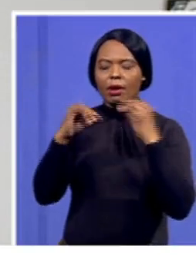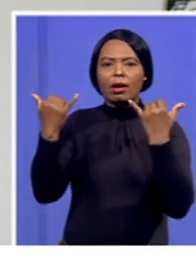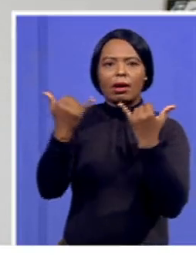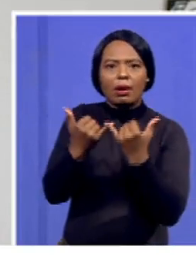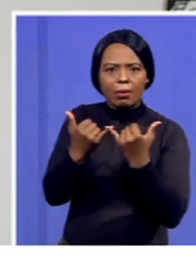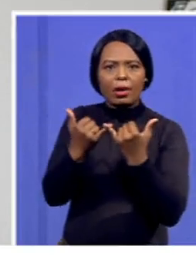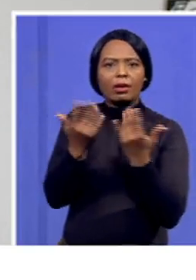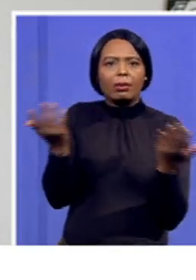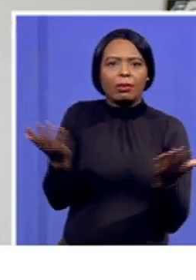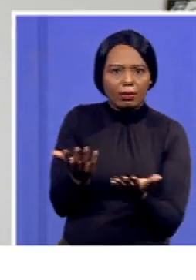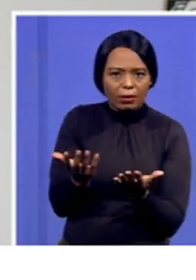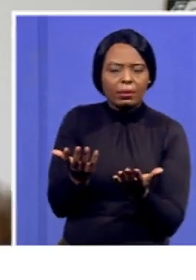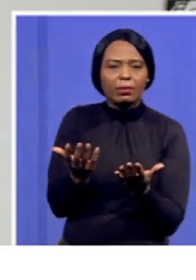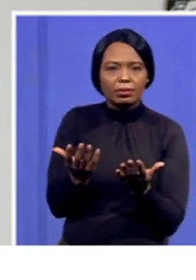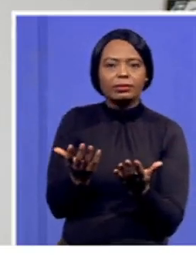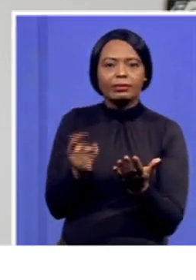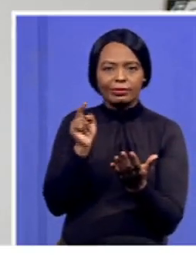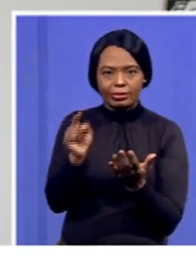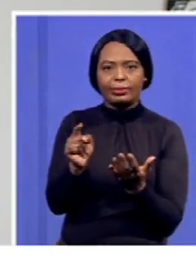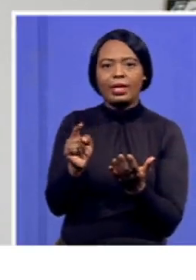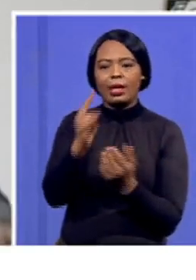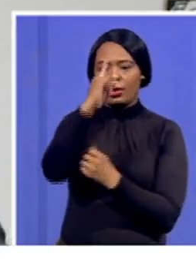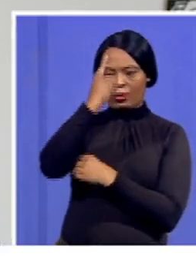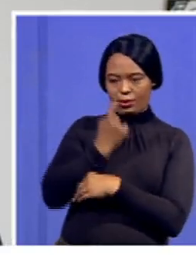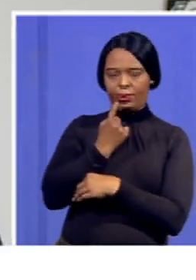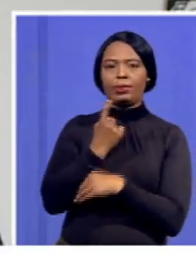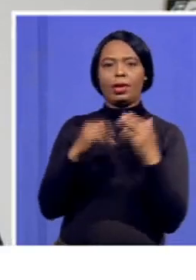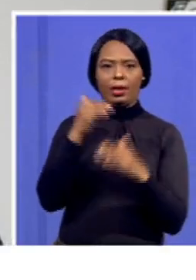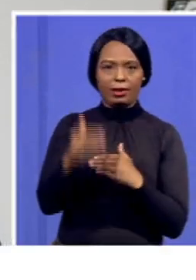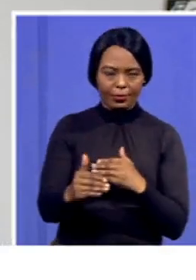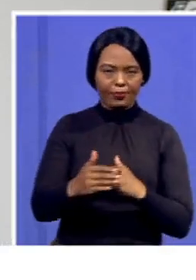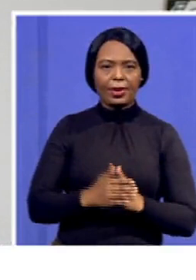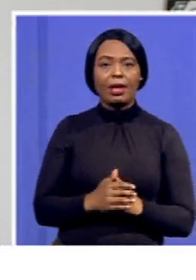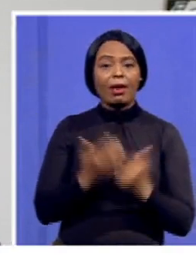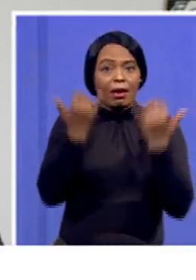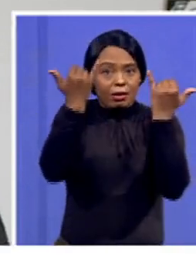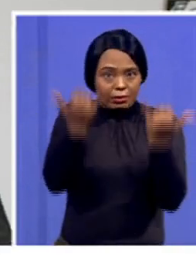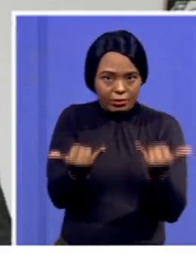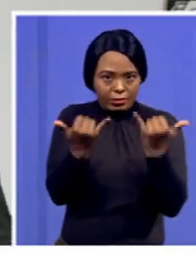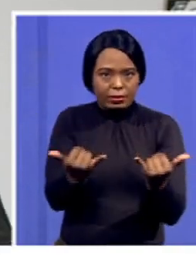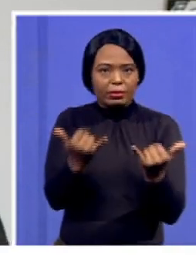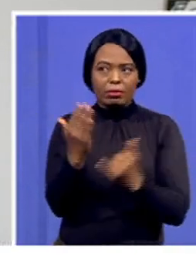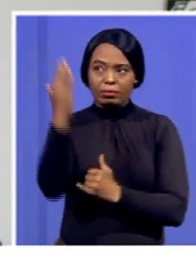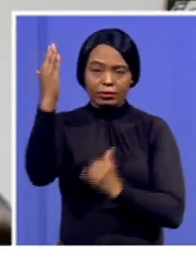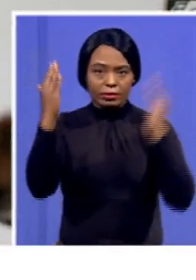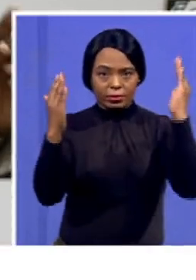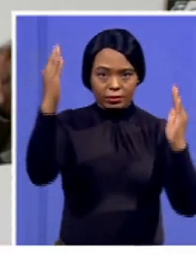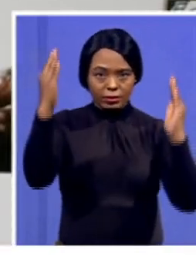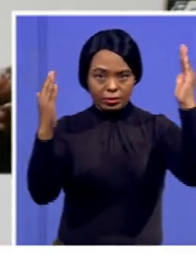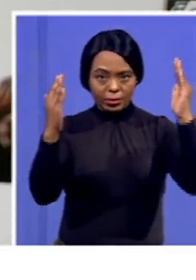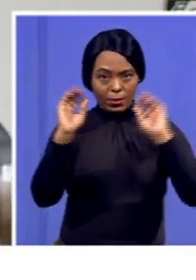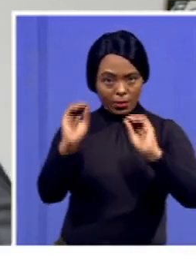asking that particular question so I'm going to note hands if there are any